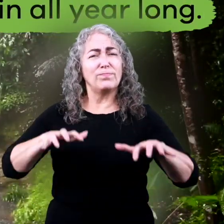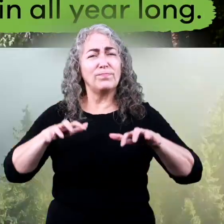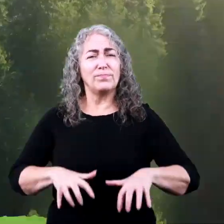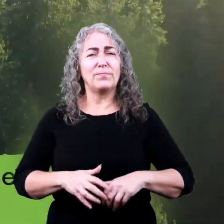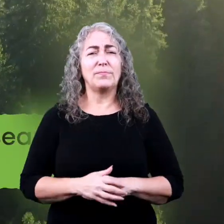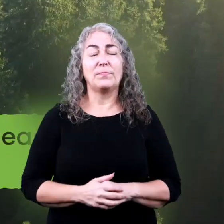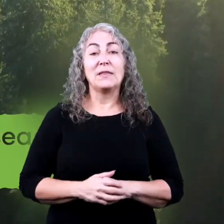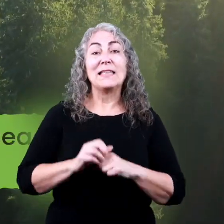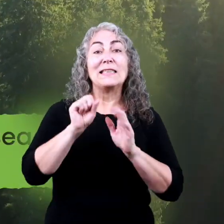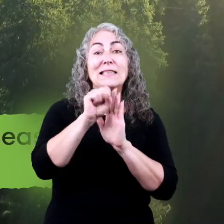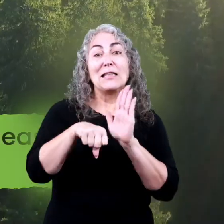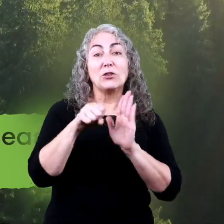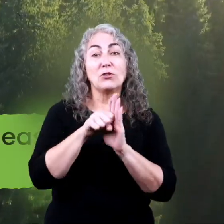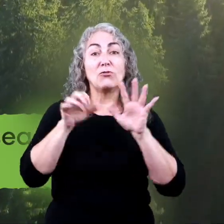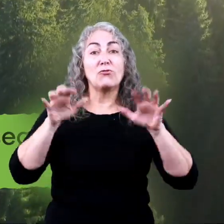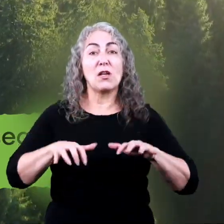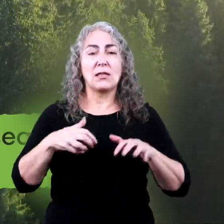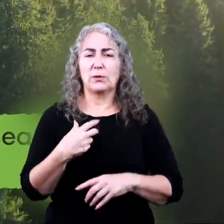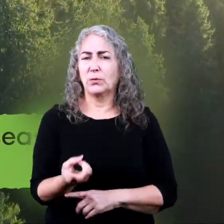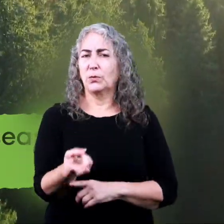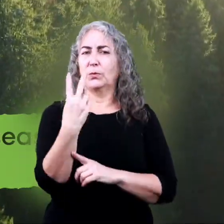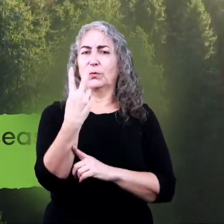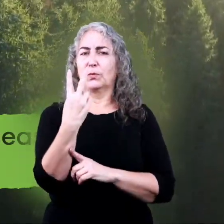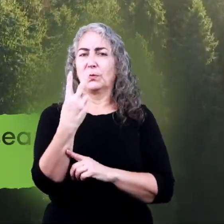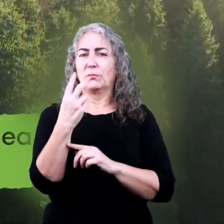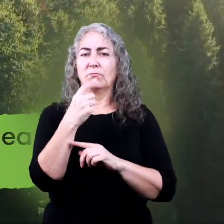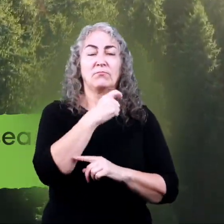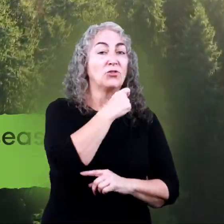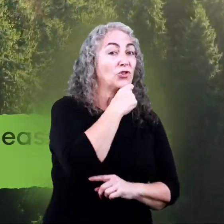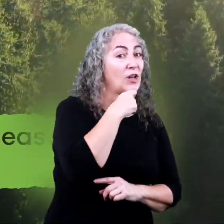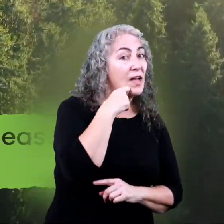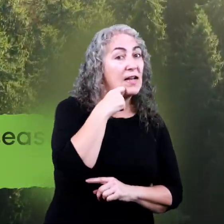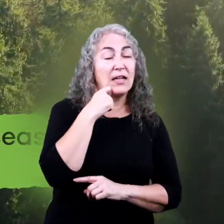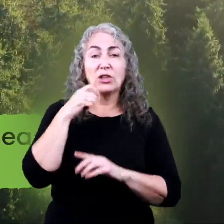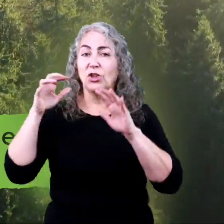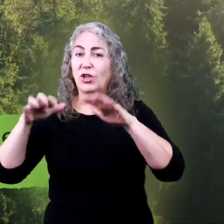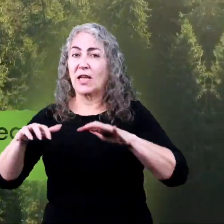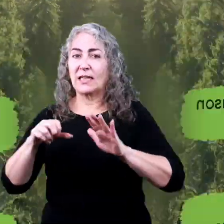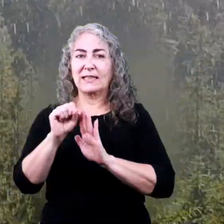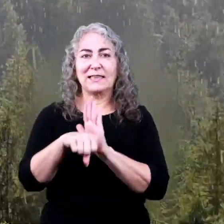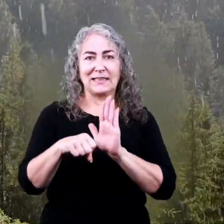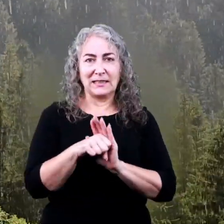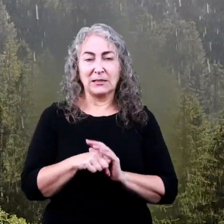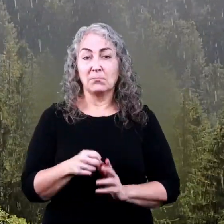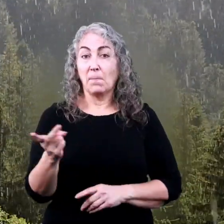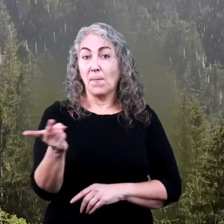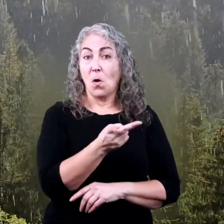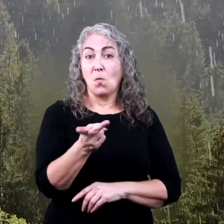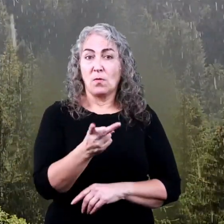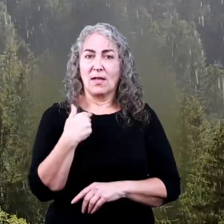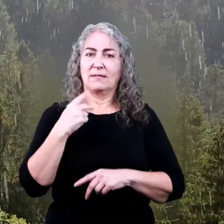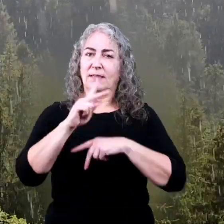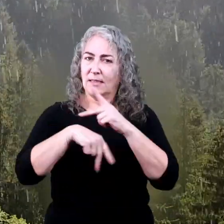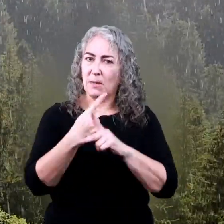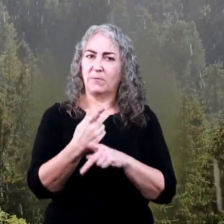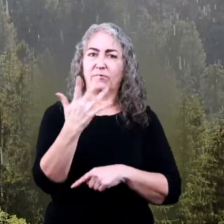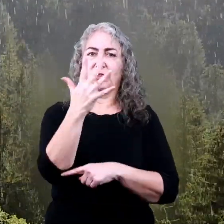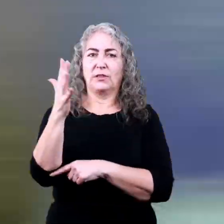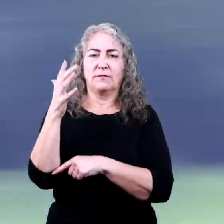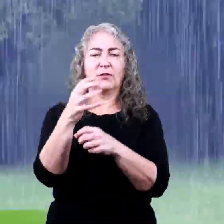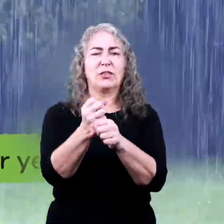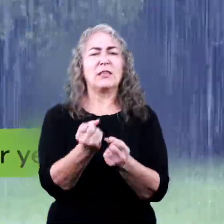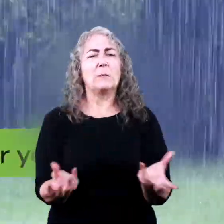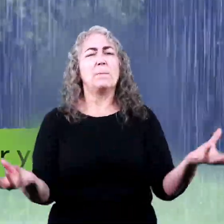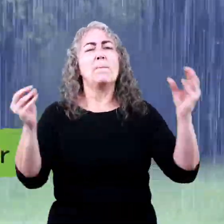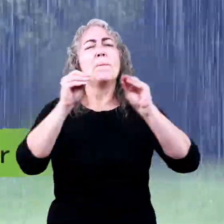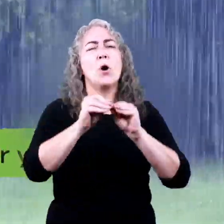while a seasonal forest has a rainy season and a dry season. But both of these types of forests